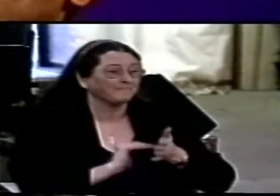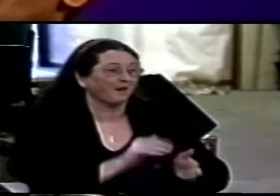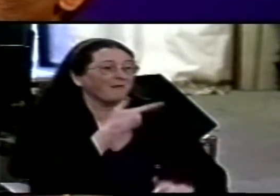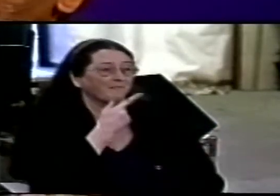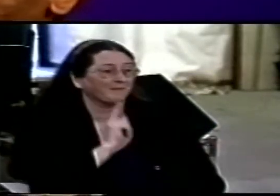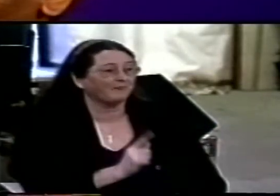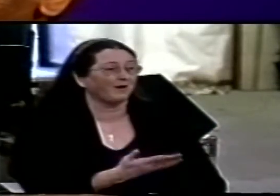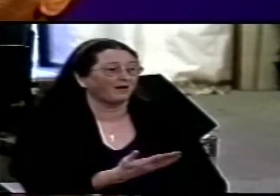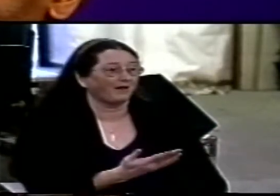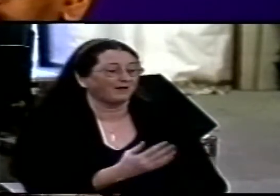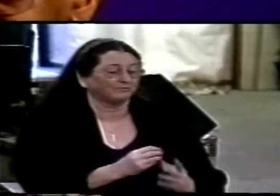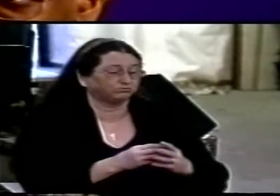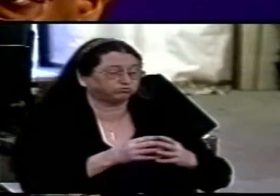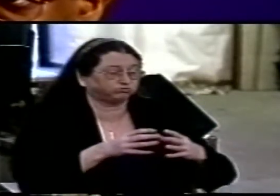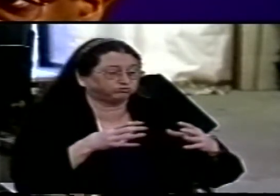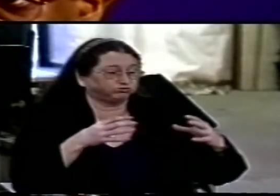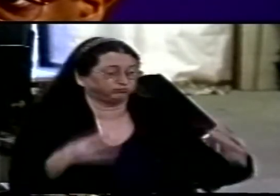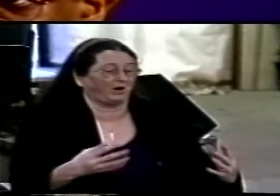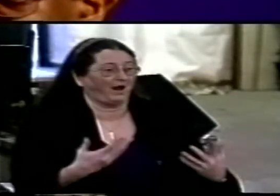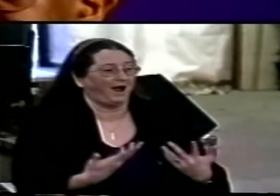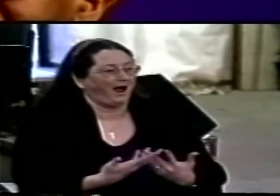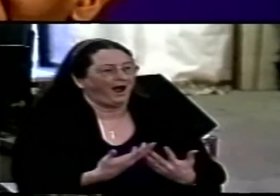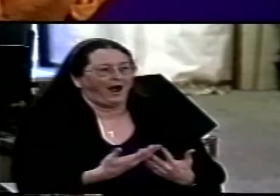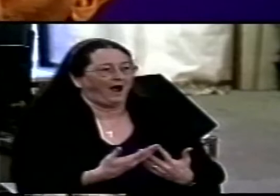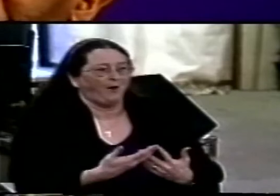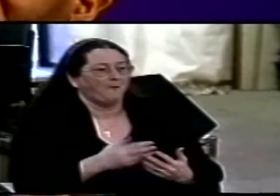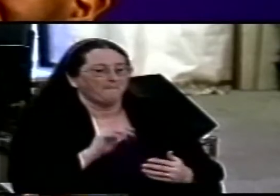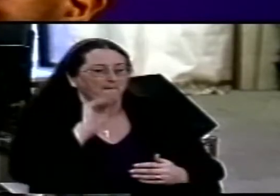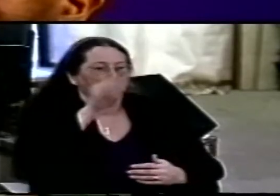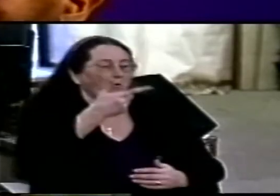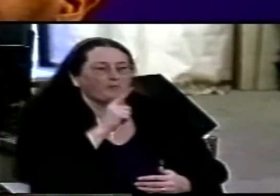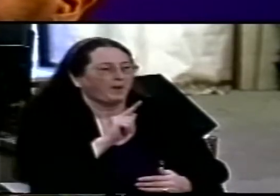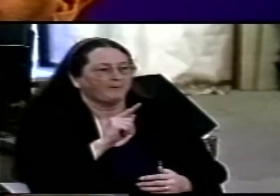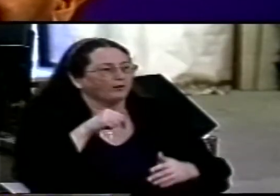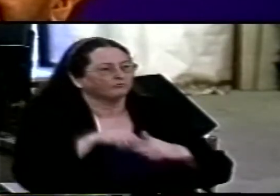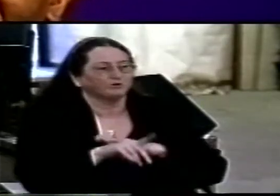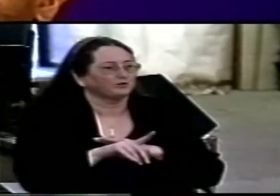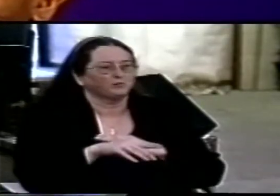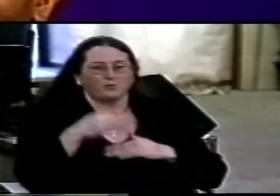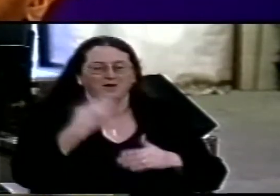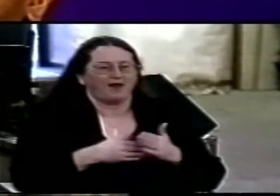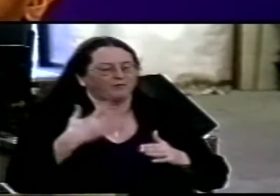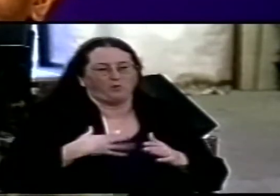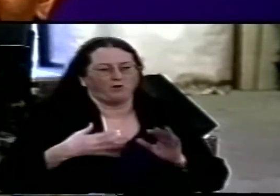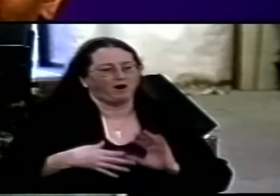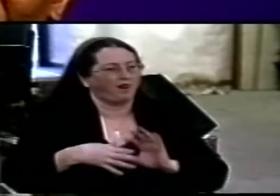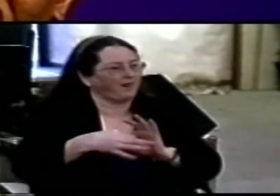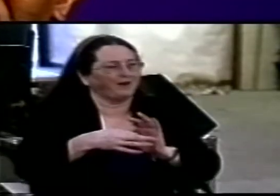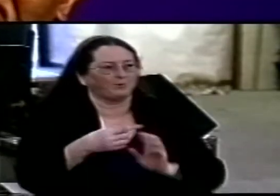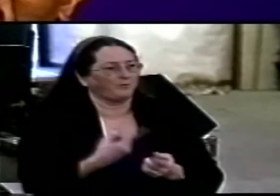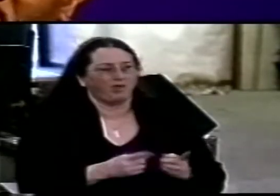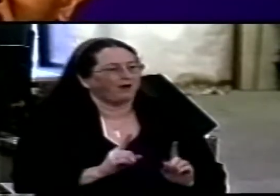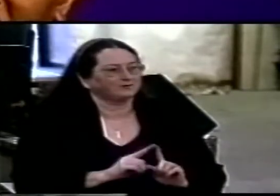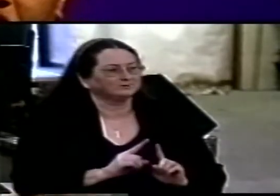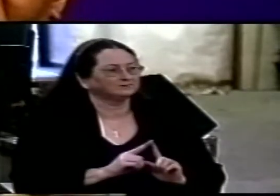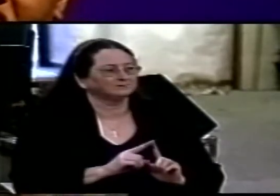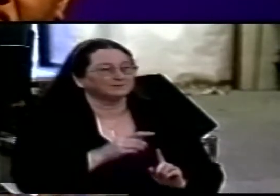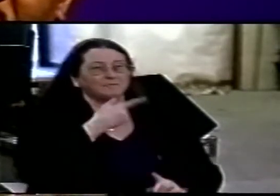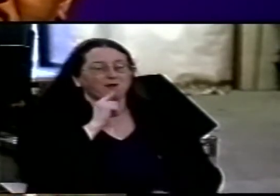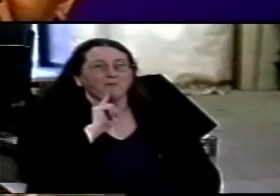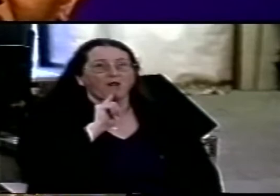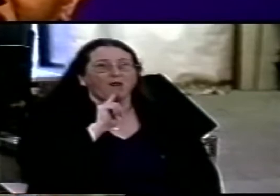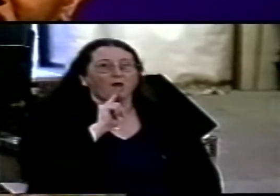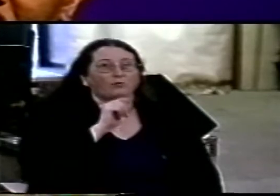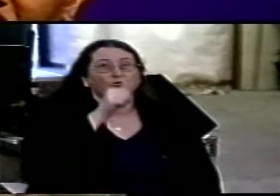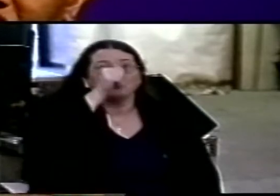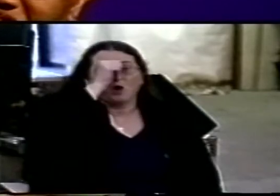alliance more beyond who wouldn't touch us with a barge pole and more beyond that who will name the name of Jesus and don't want to parade